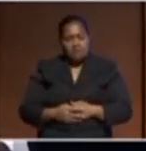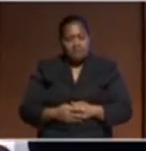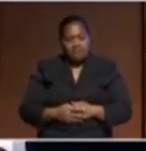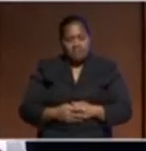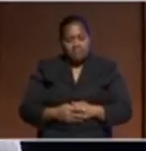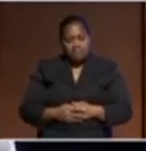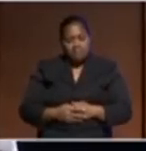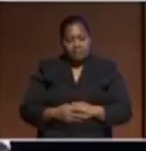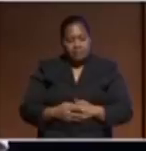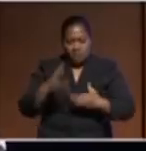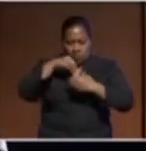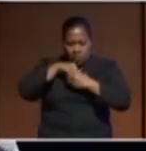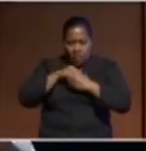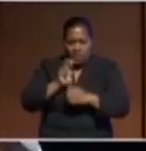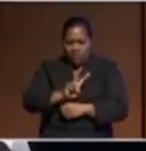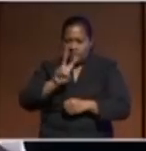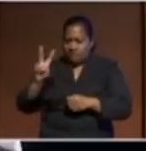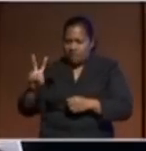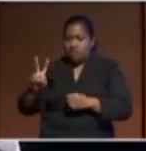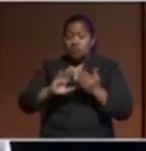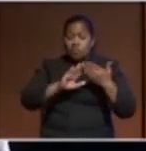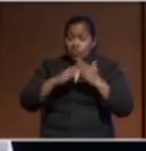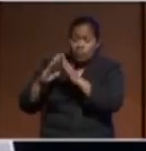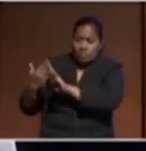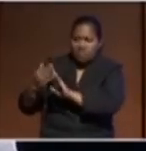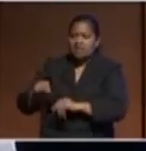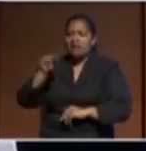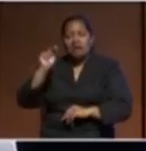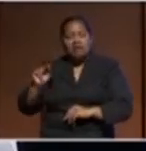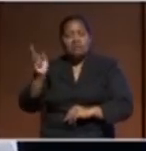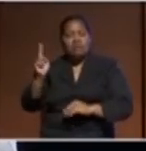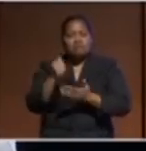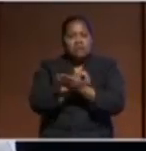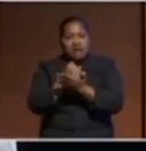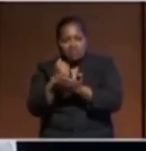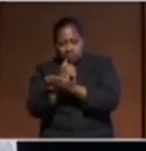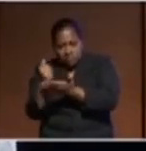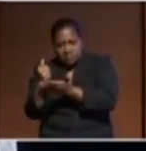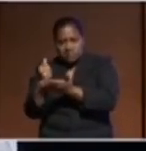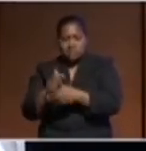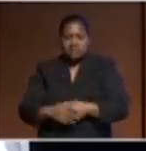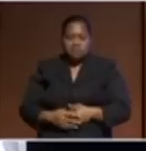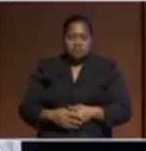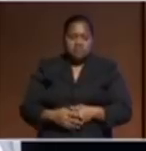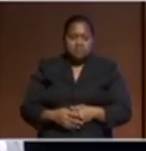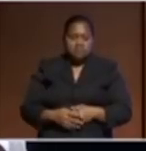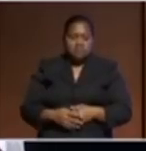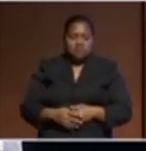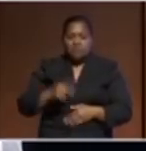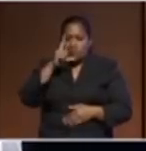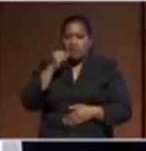the global community need to take on those actions so that we can keep the world a better world for you